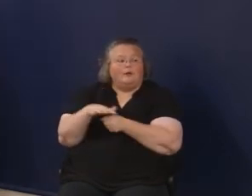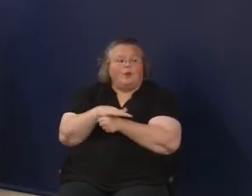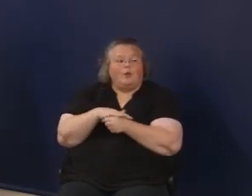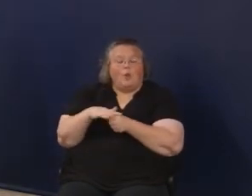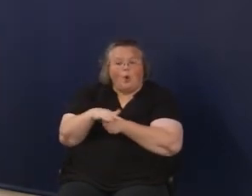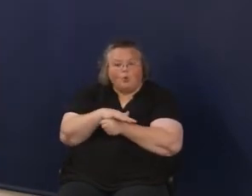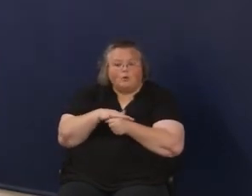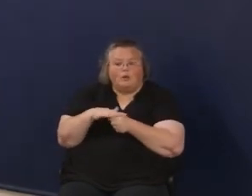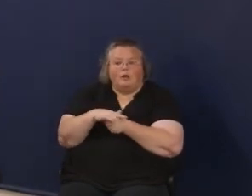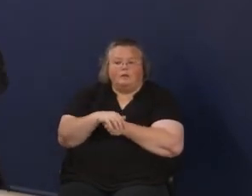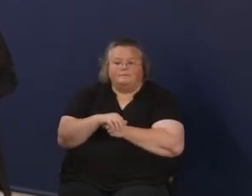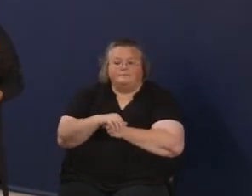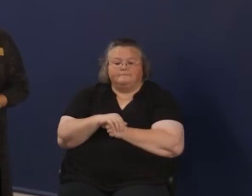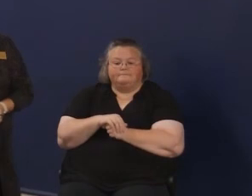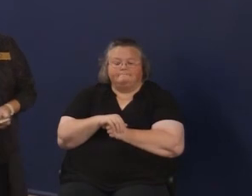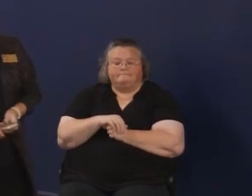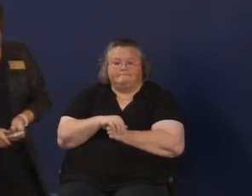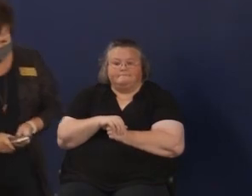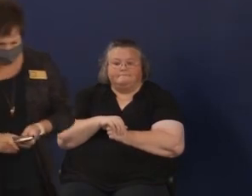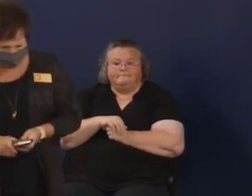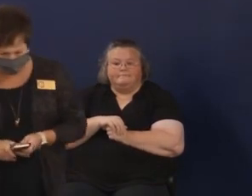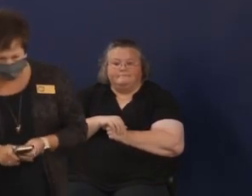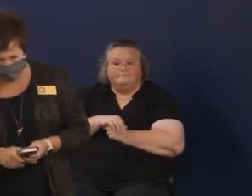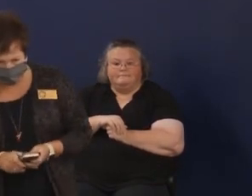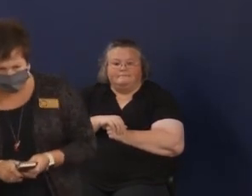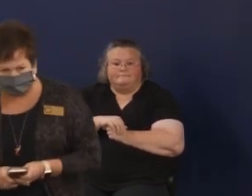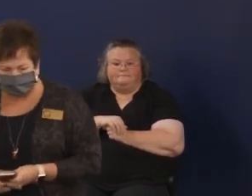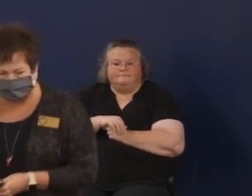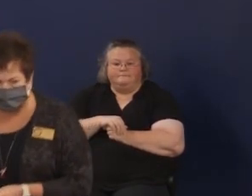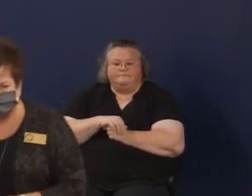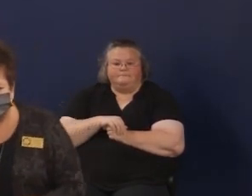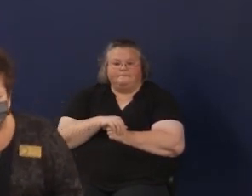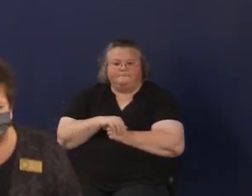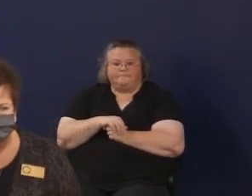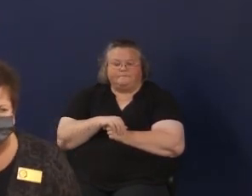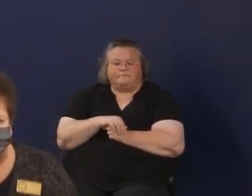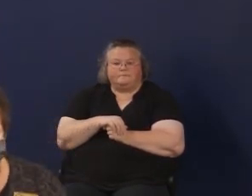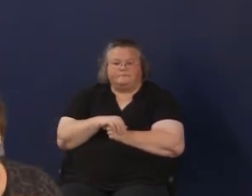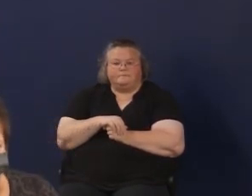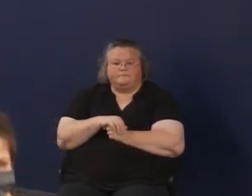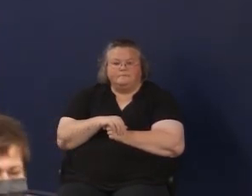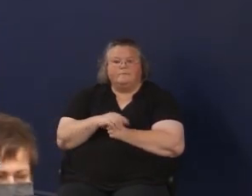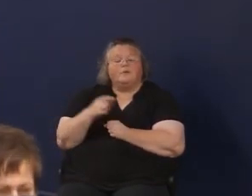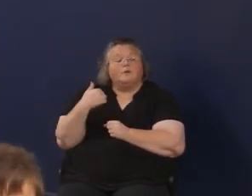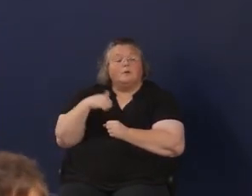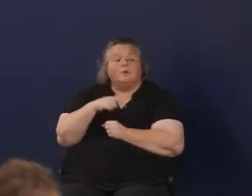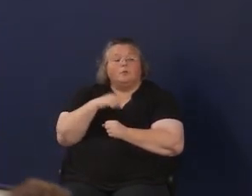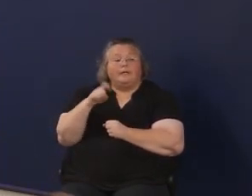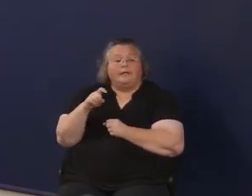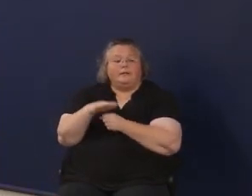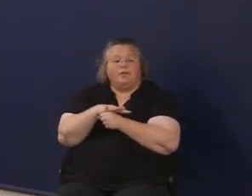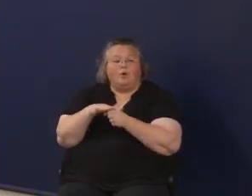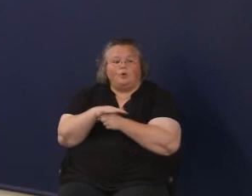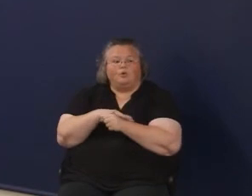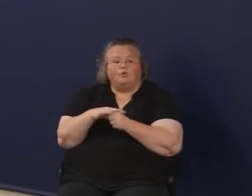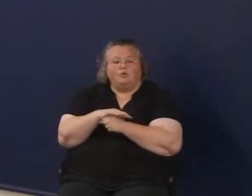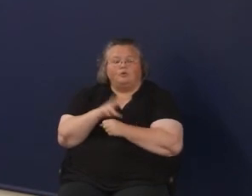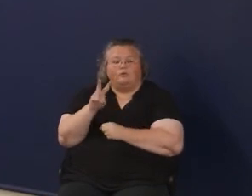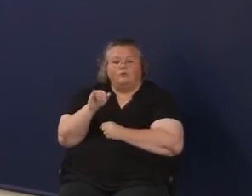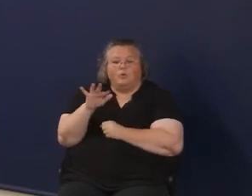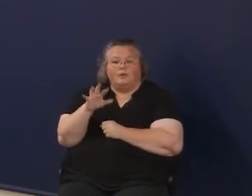just voice as well. And so in addition to, you know,